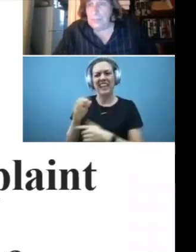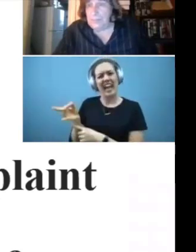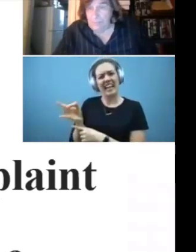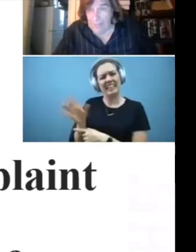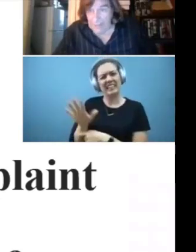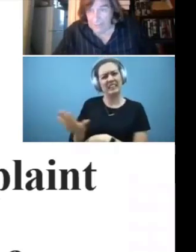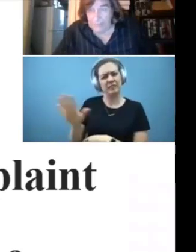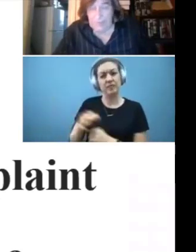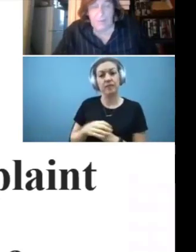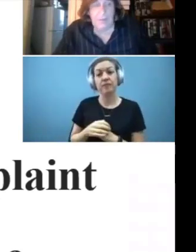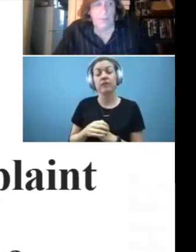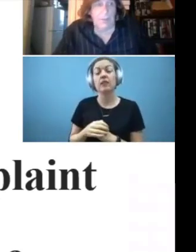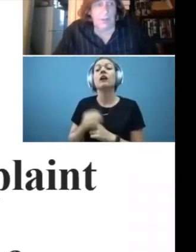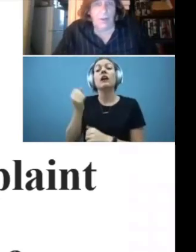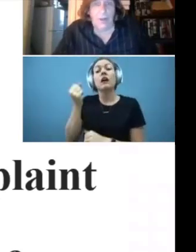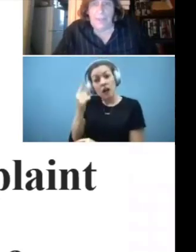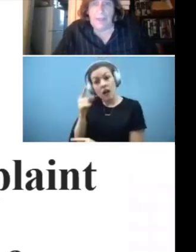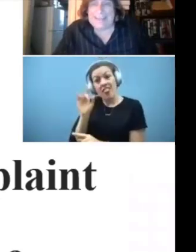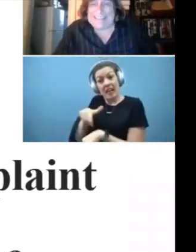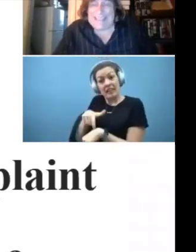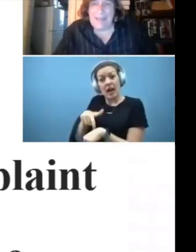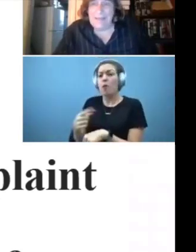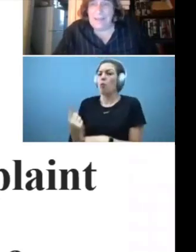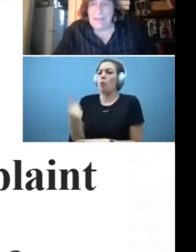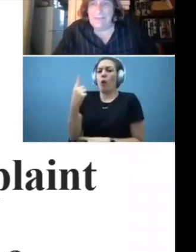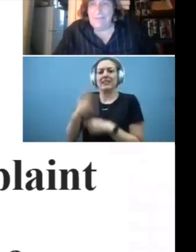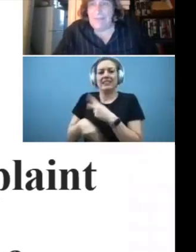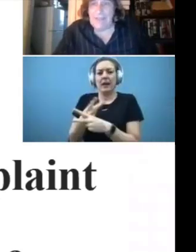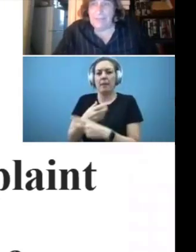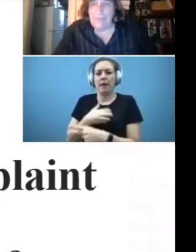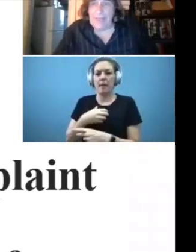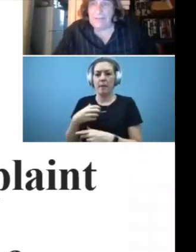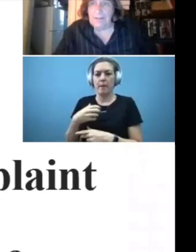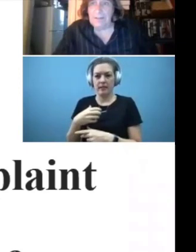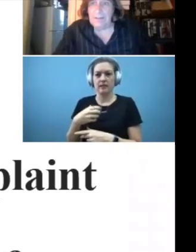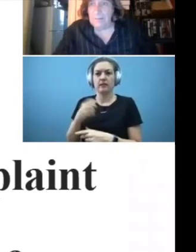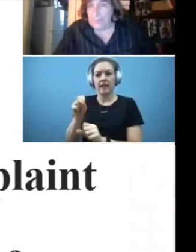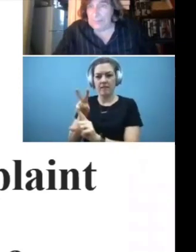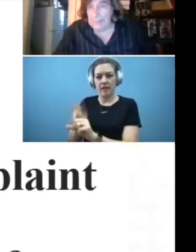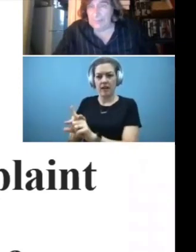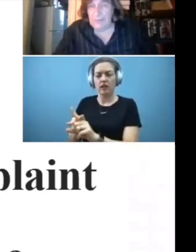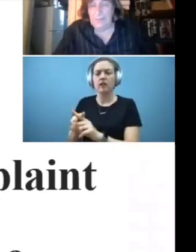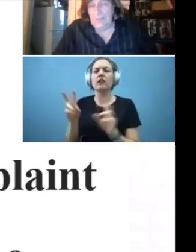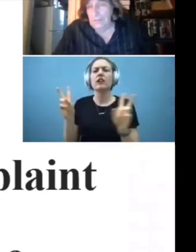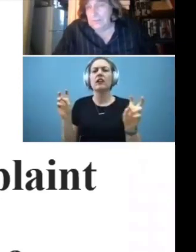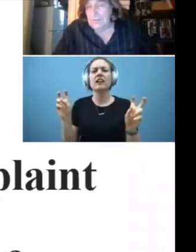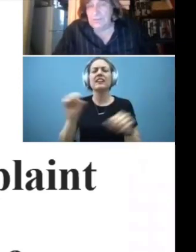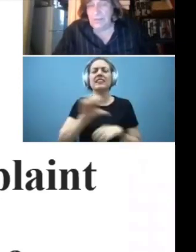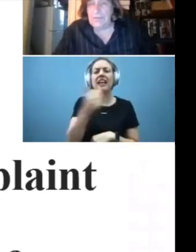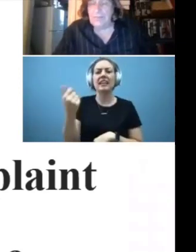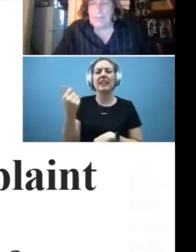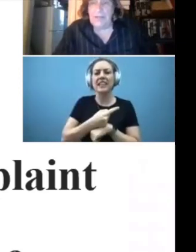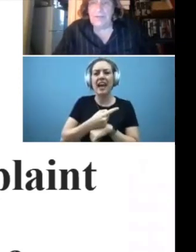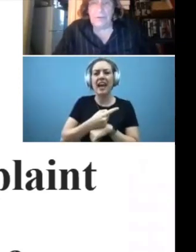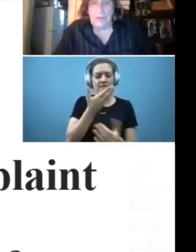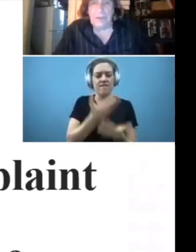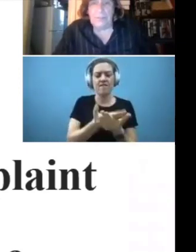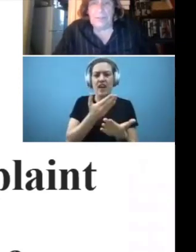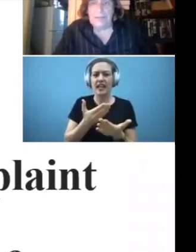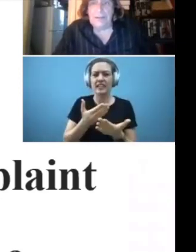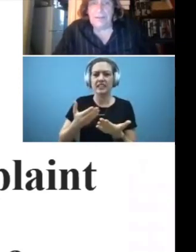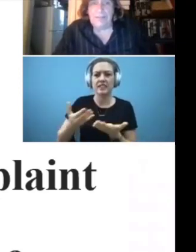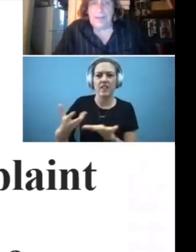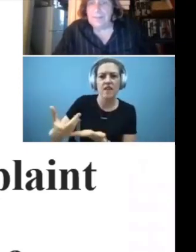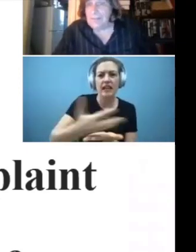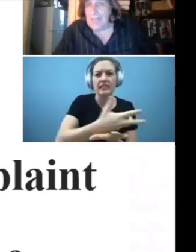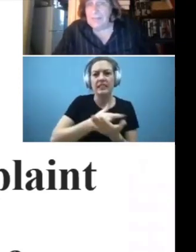that could be filed. We're going to call that a 10-day fact-finding complaint, which is self-explanatory. A